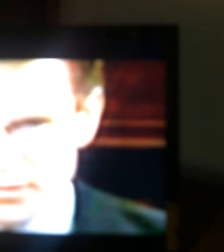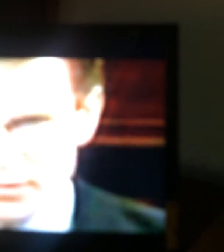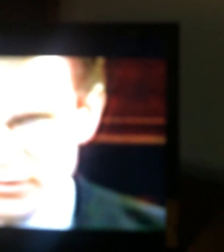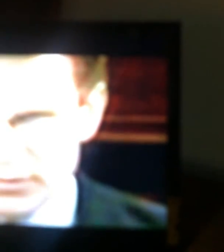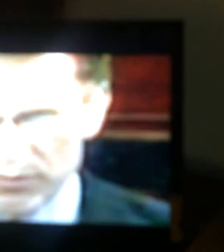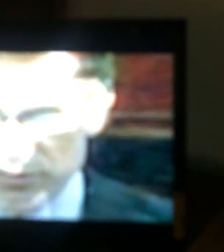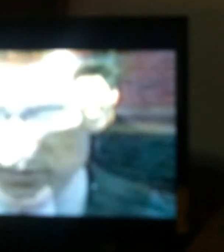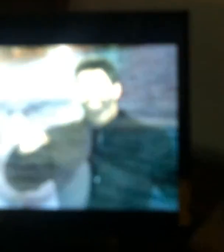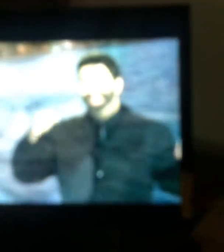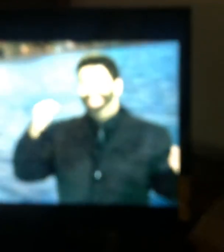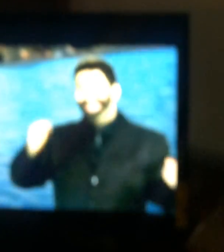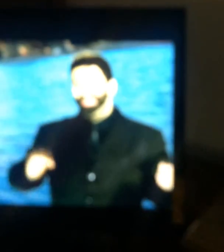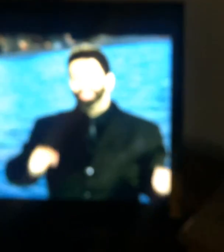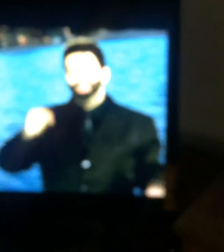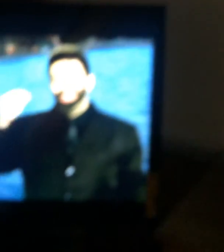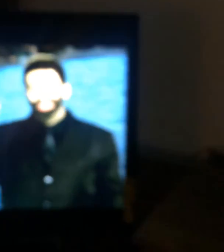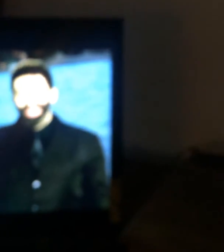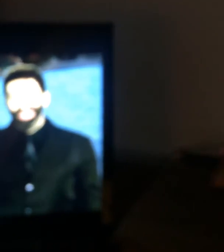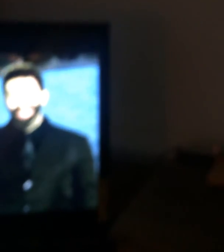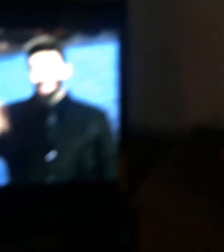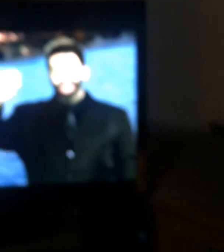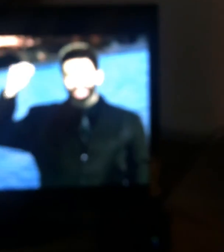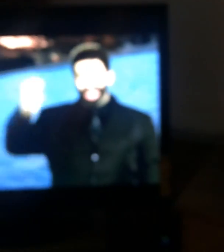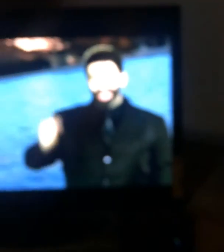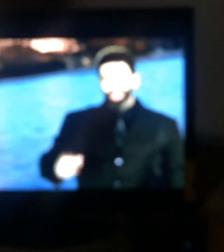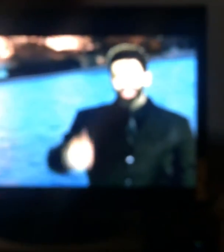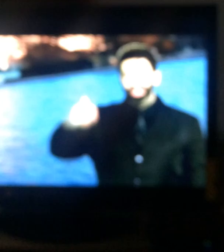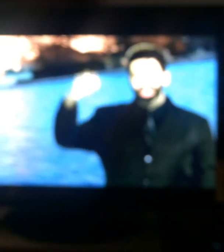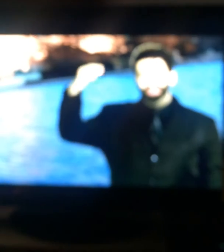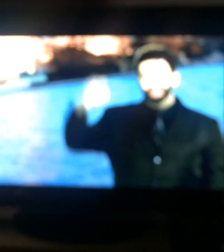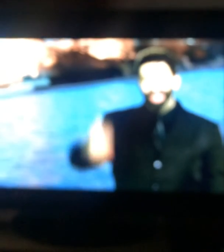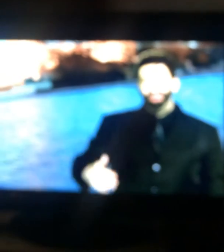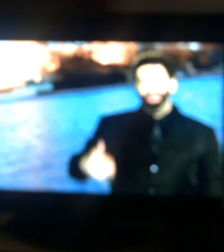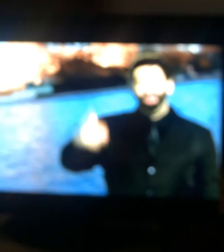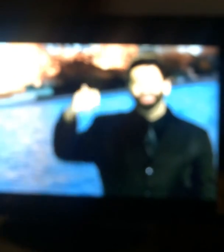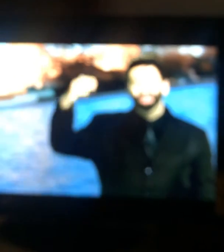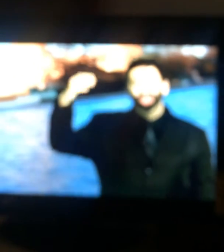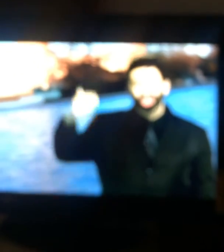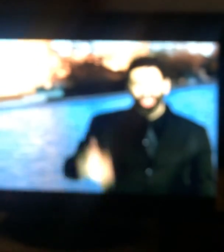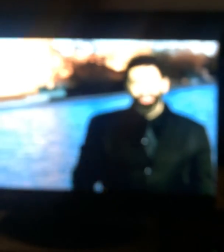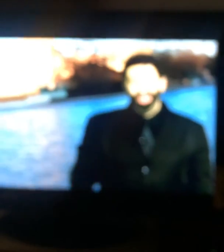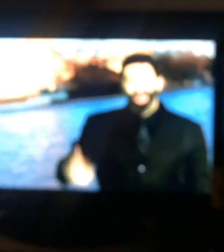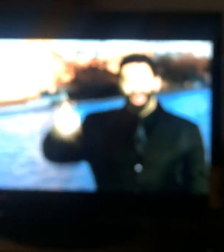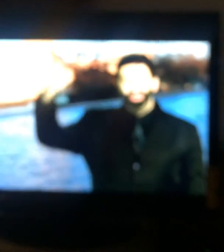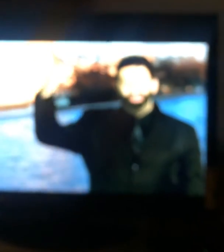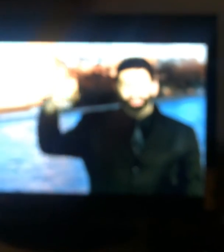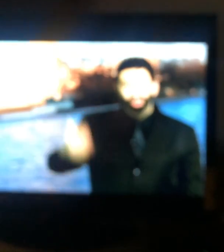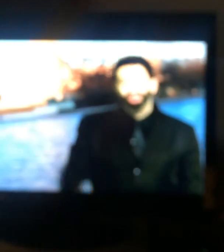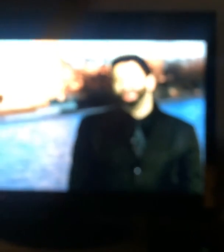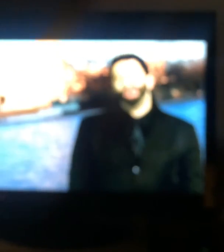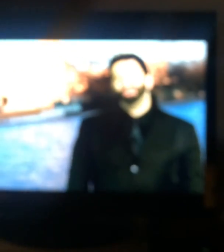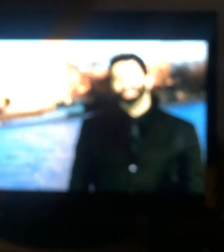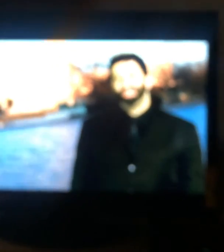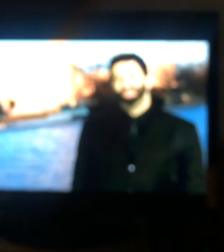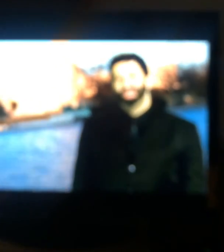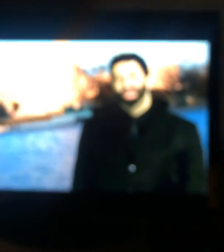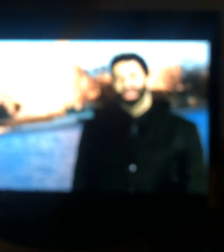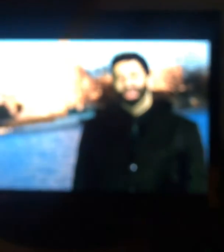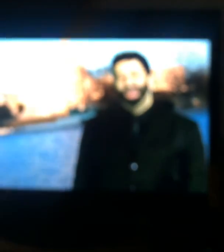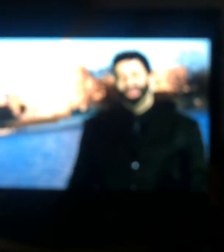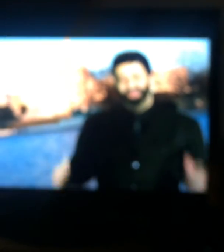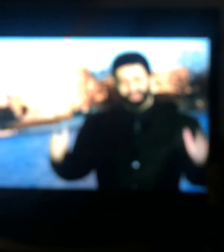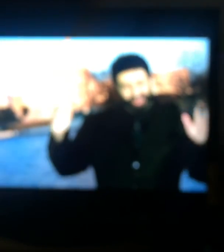He begins reciting the ancient vow of judgment on the floor of Congress.